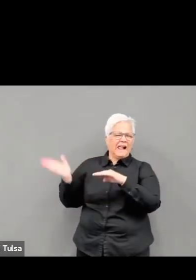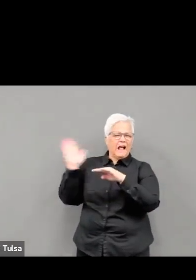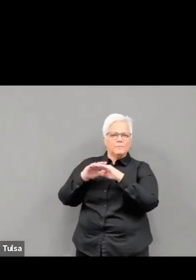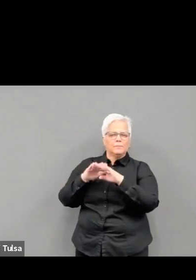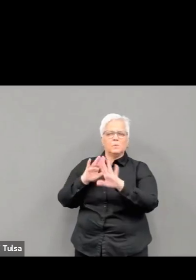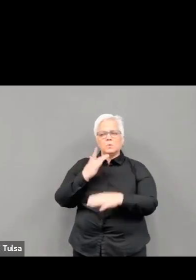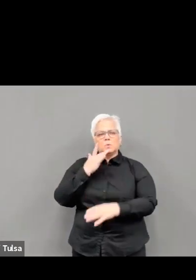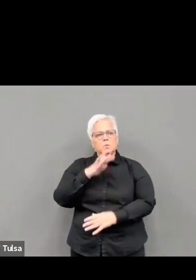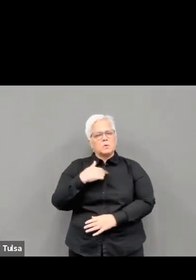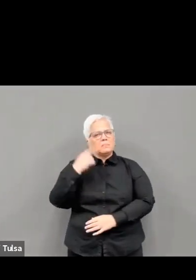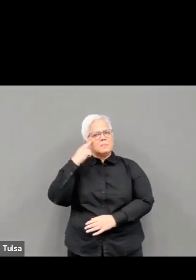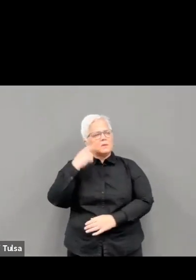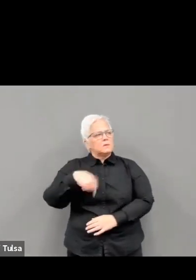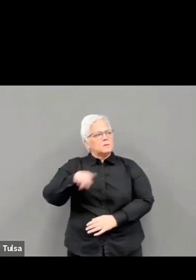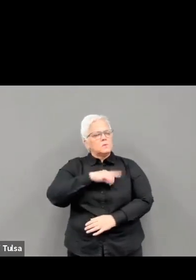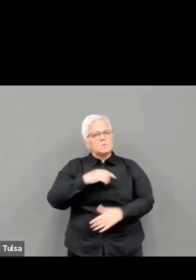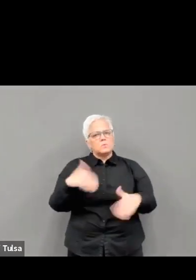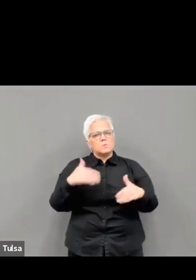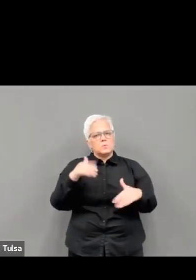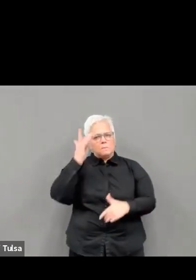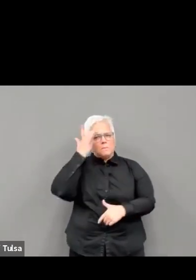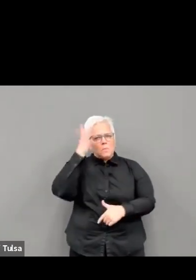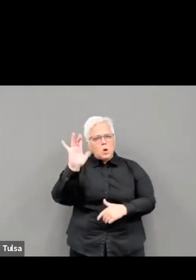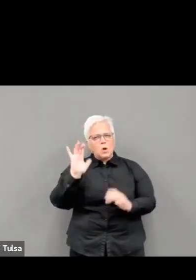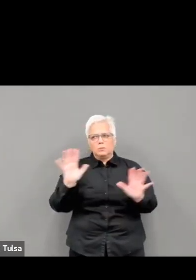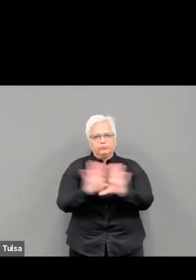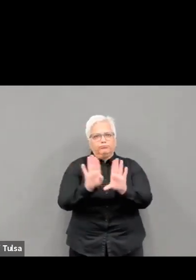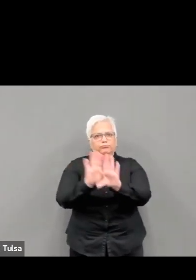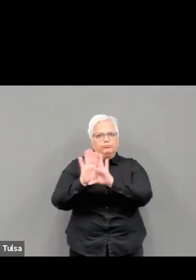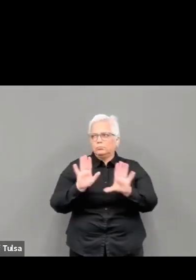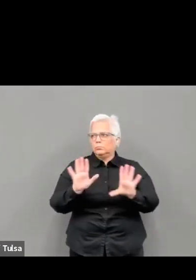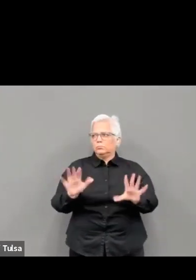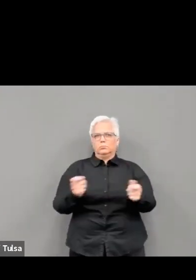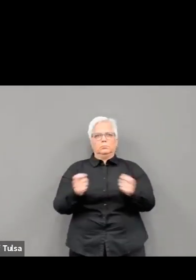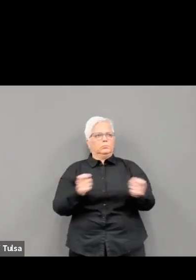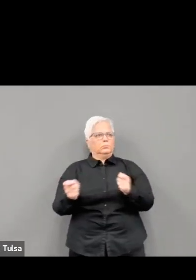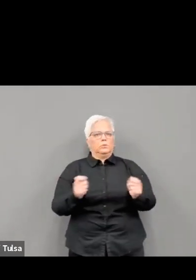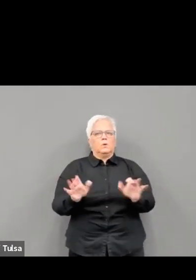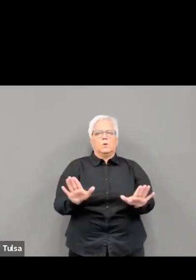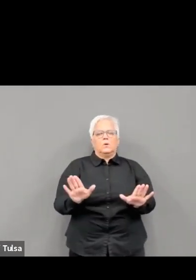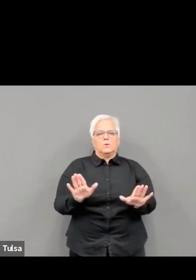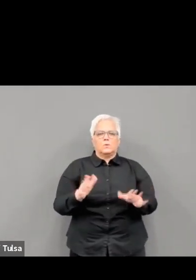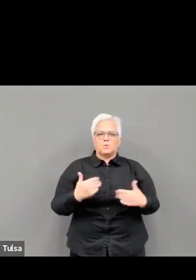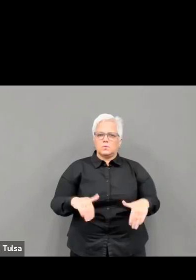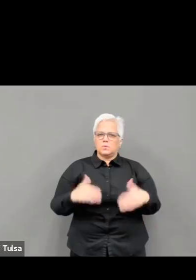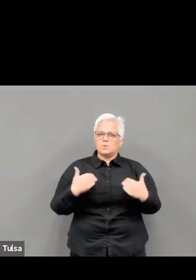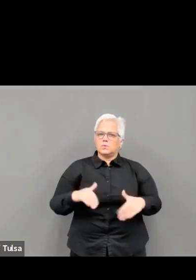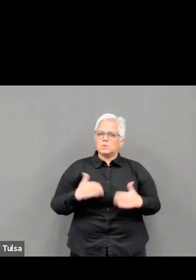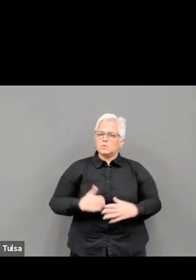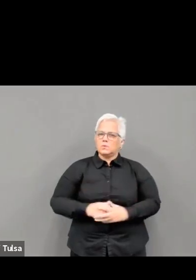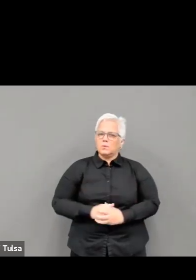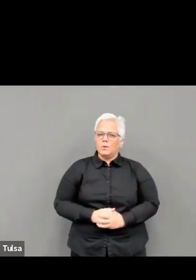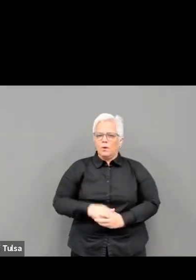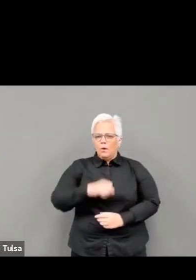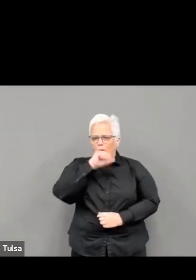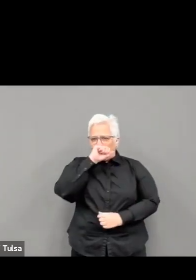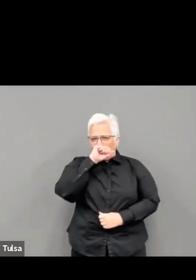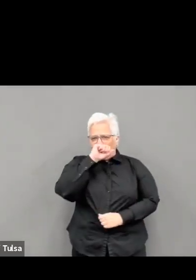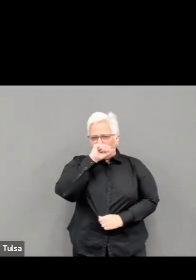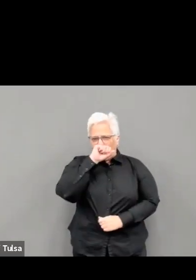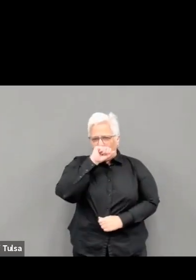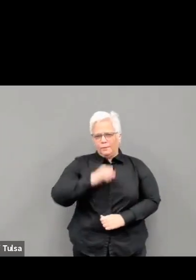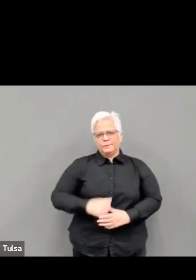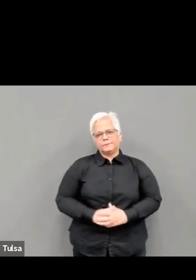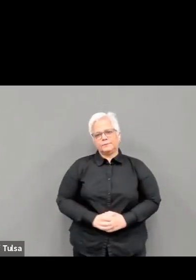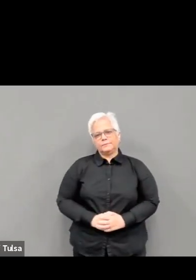for help from our health care providers with daily acts of quiet heroism. You sacrificed your